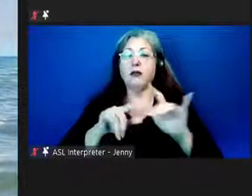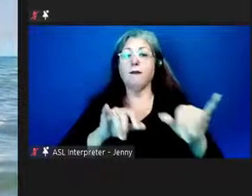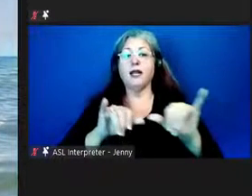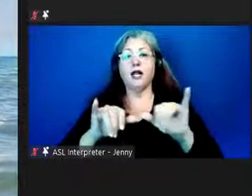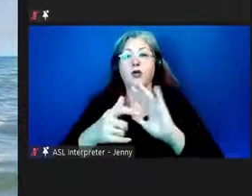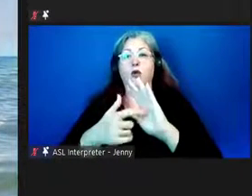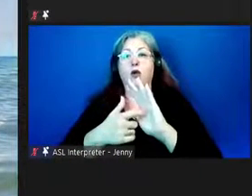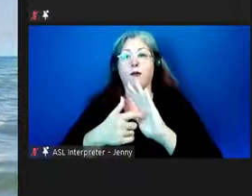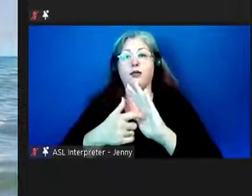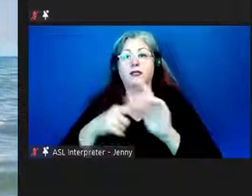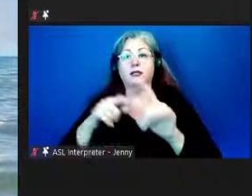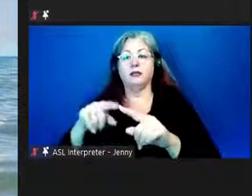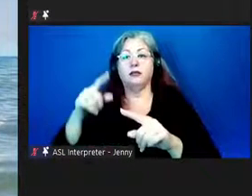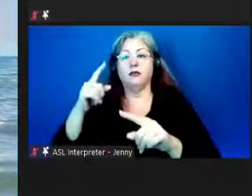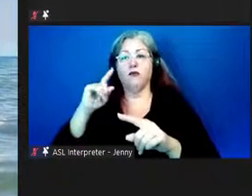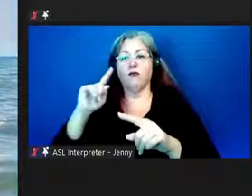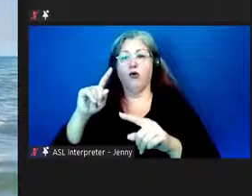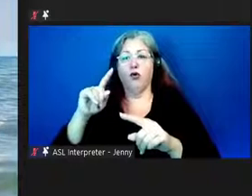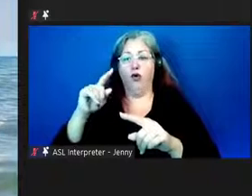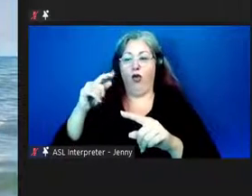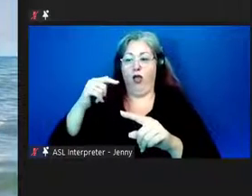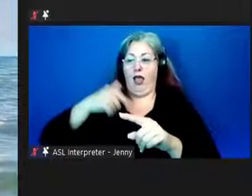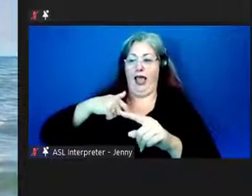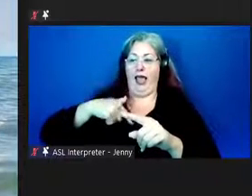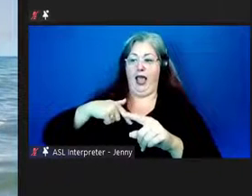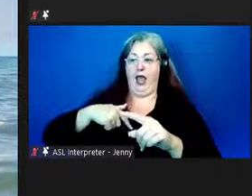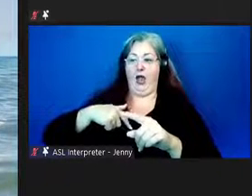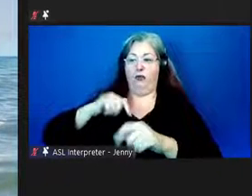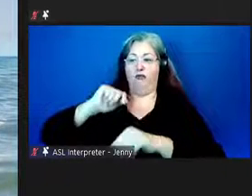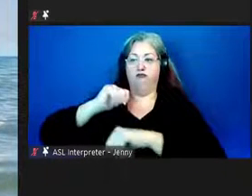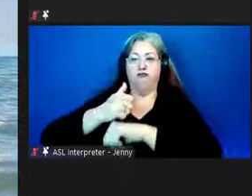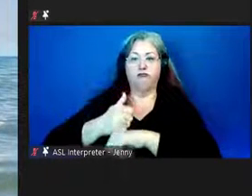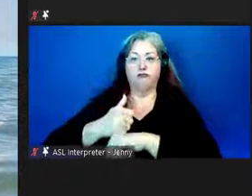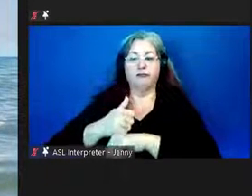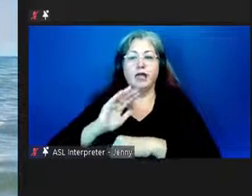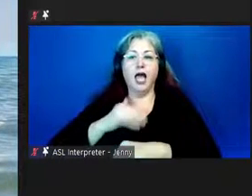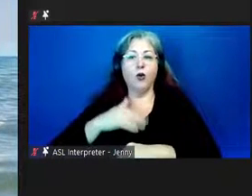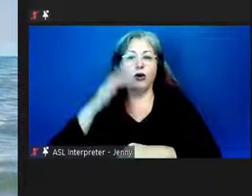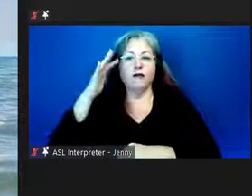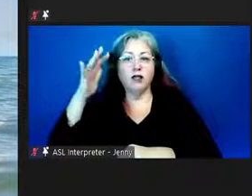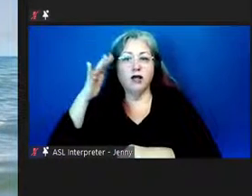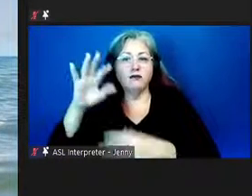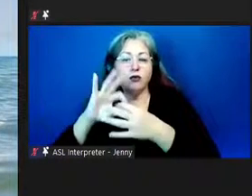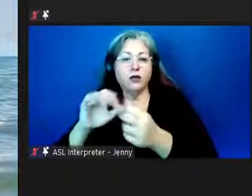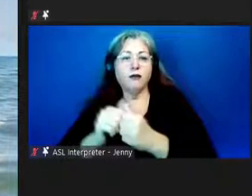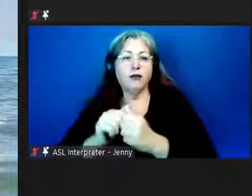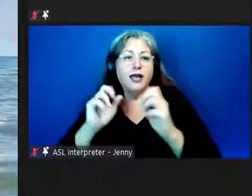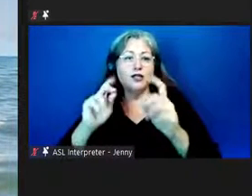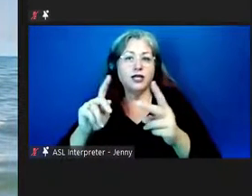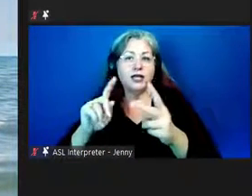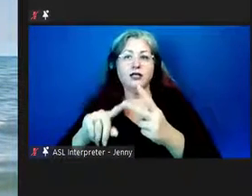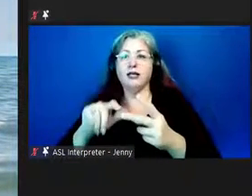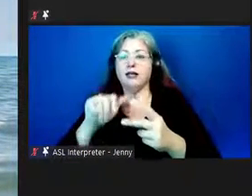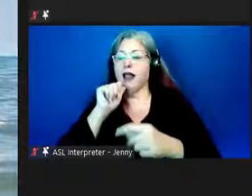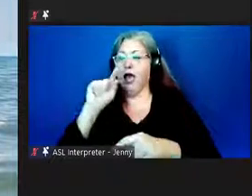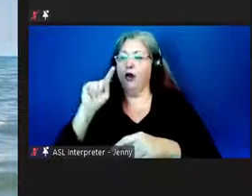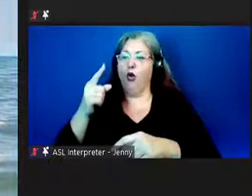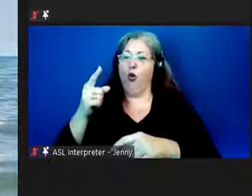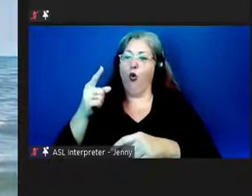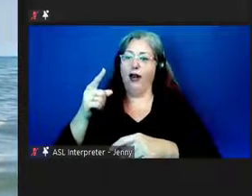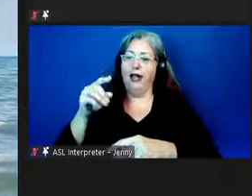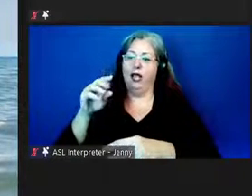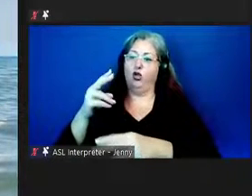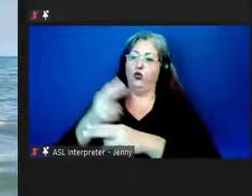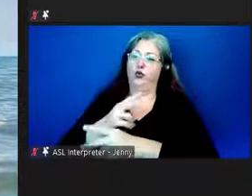requirements for that we have on our philosophy of education, not that just that we're doing it in the Hawaiian